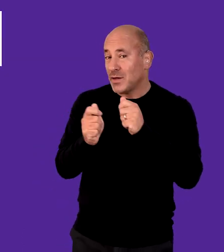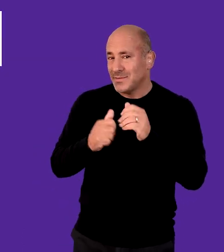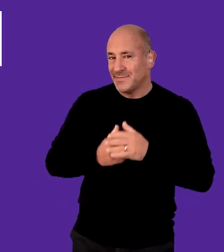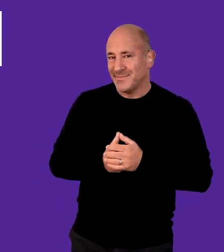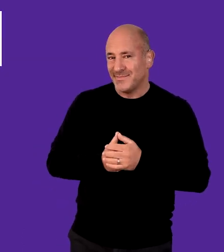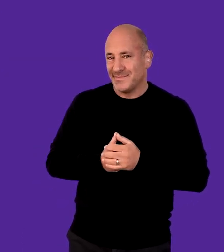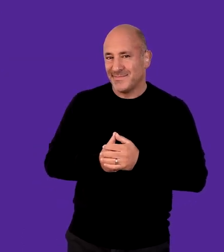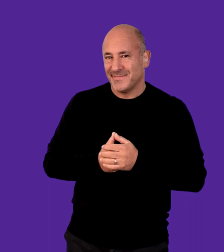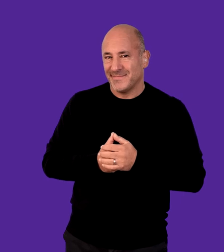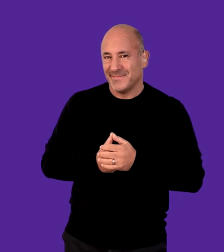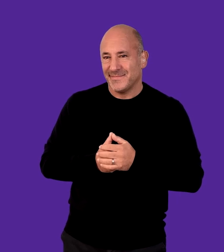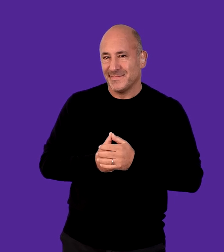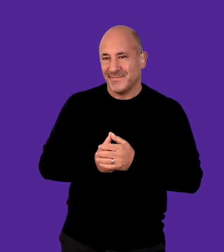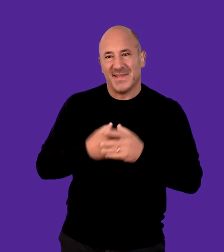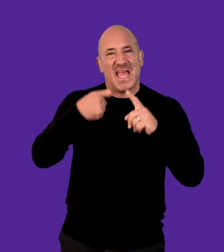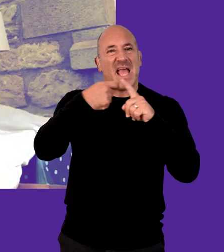Adjust